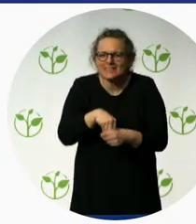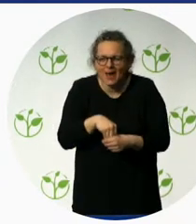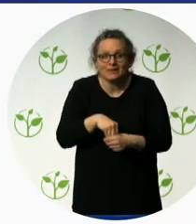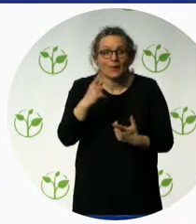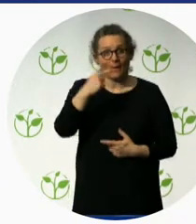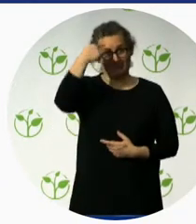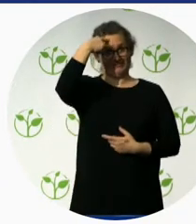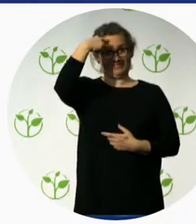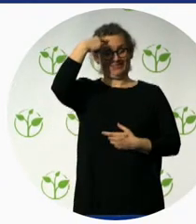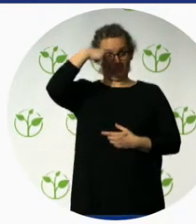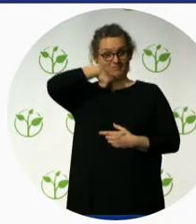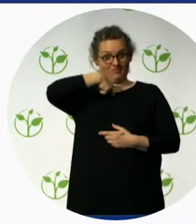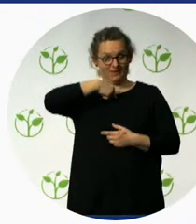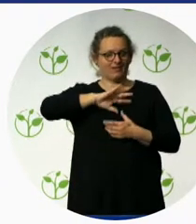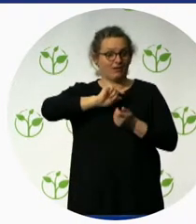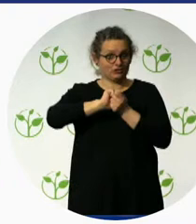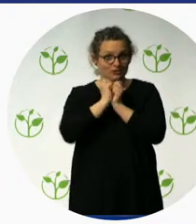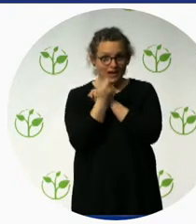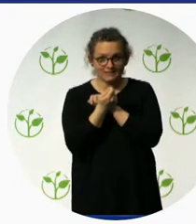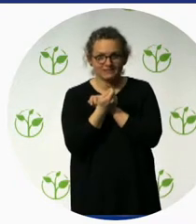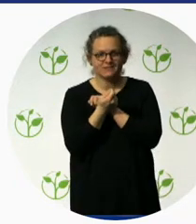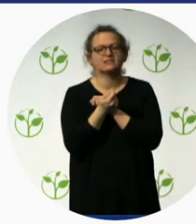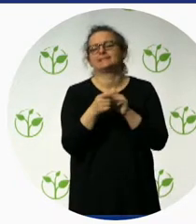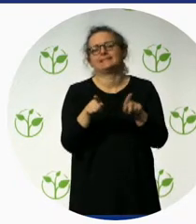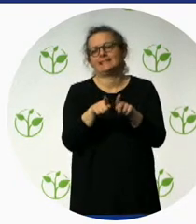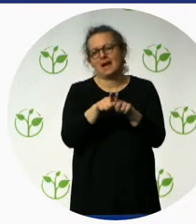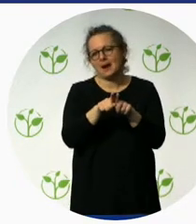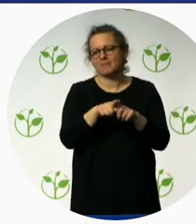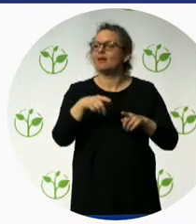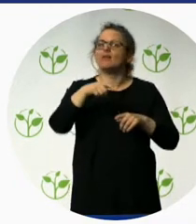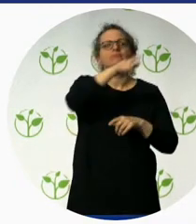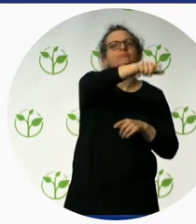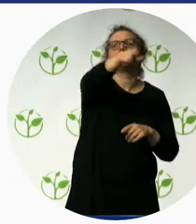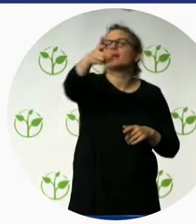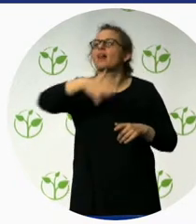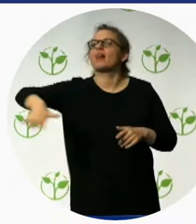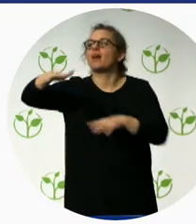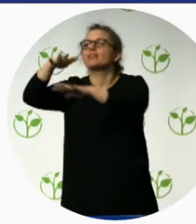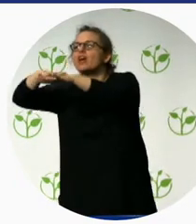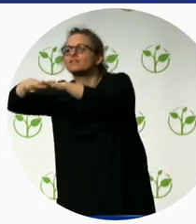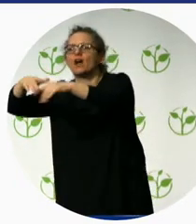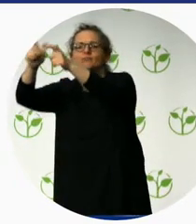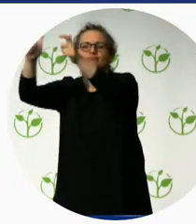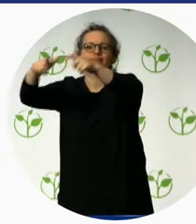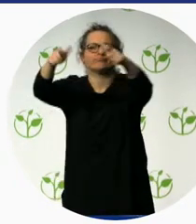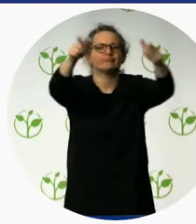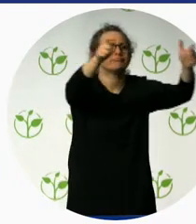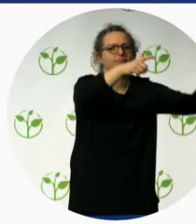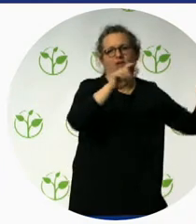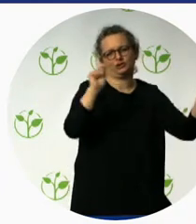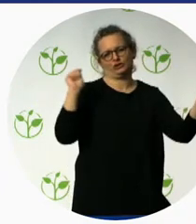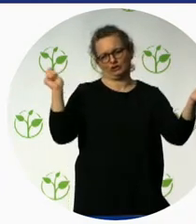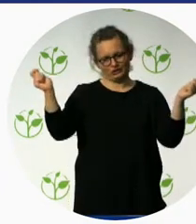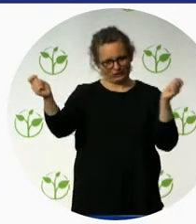accessible, started making, like hiring people with disabilities, and becoming friends with all of them.